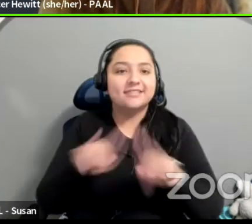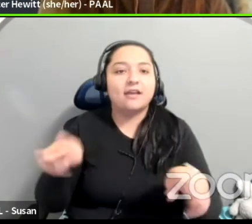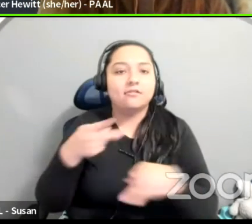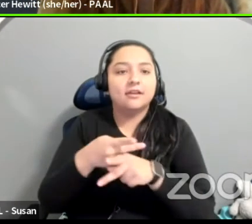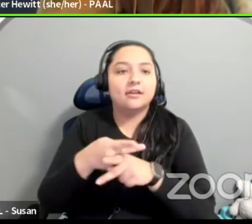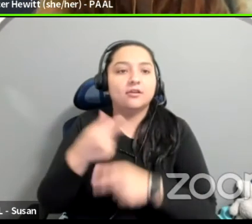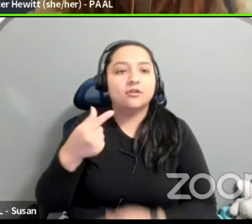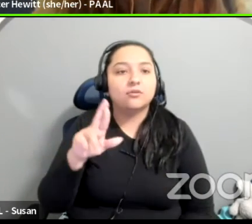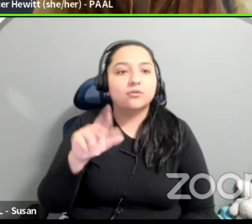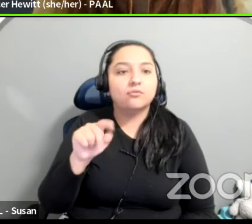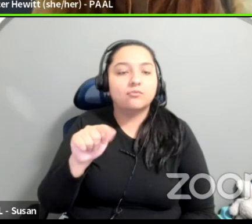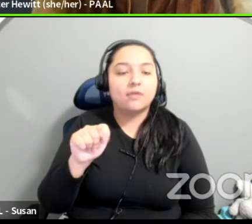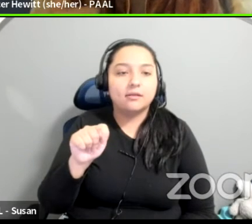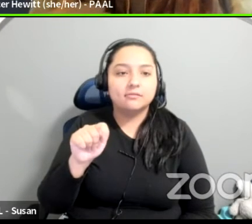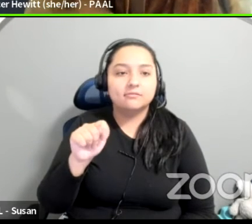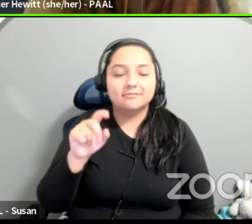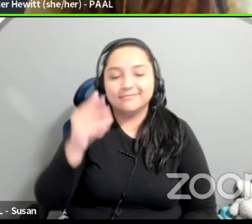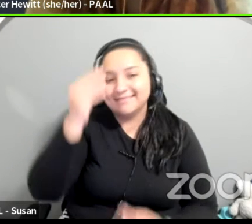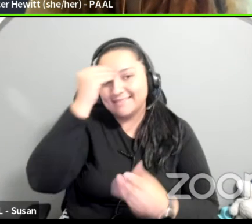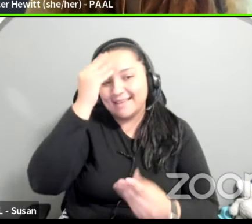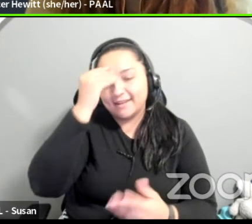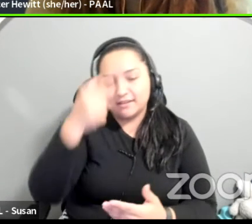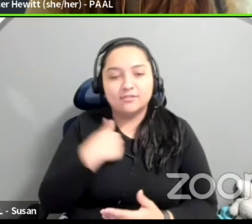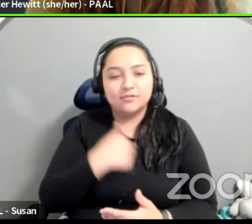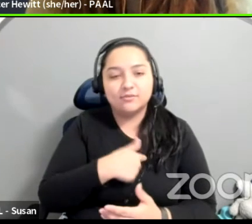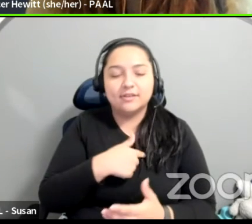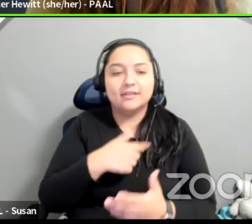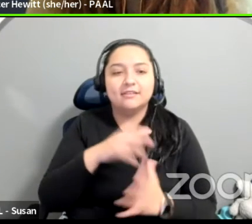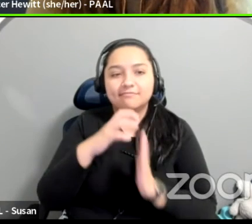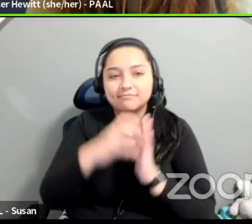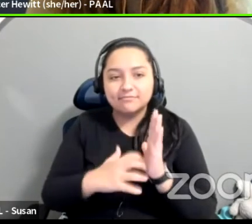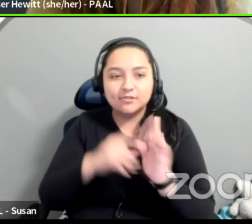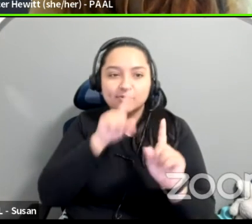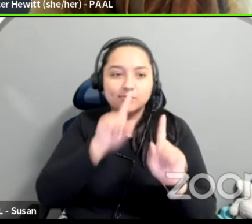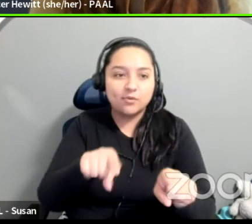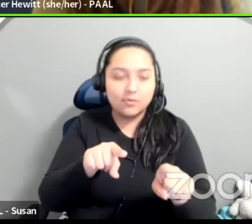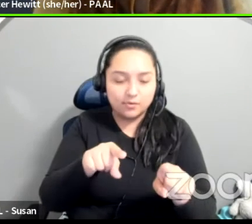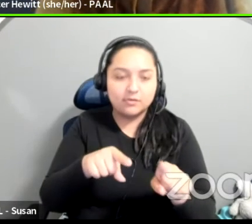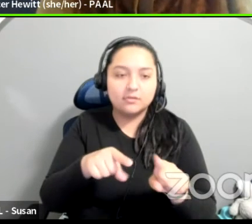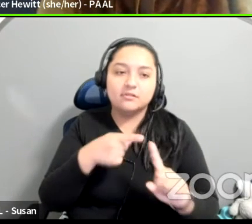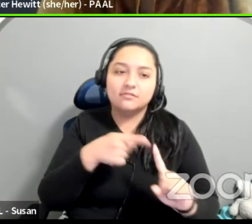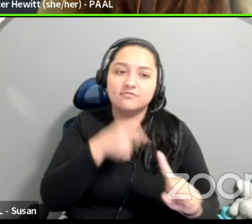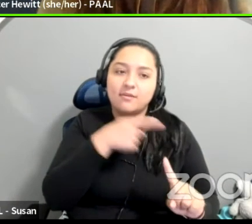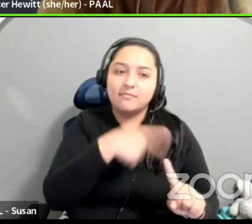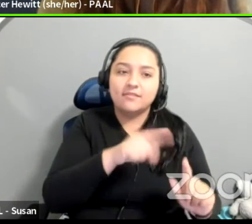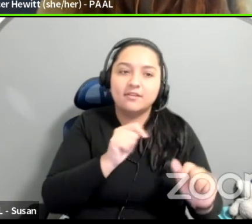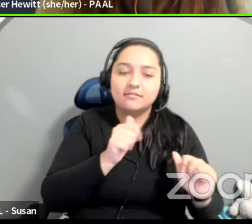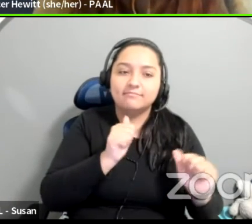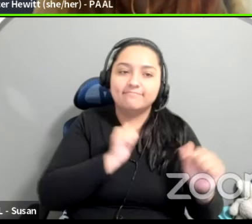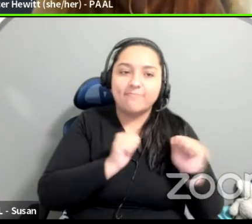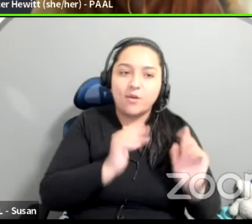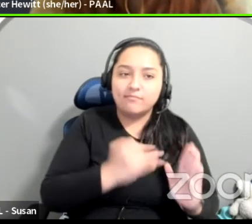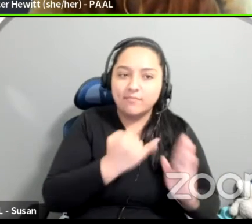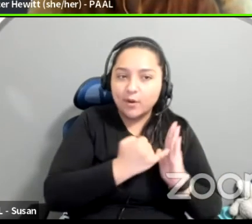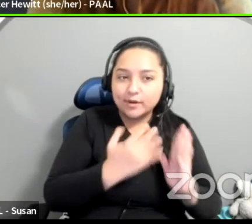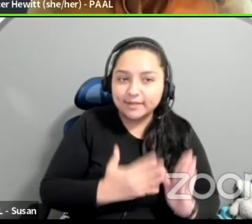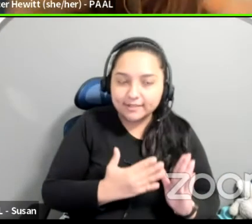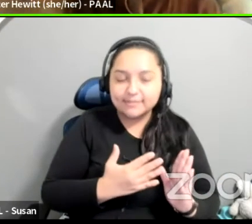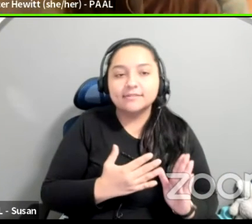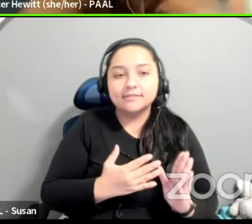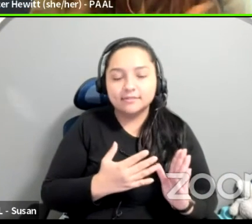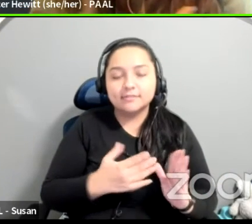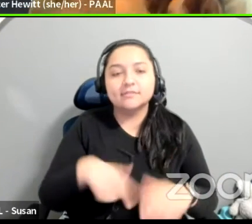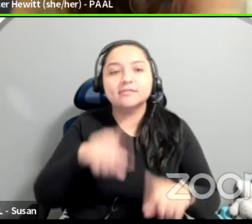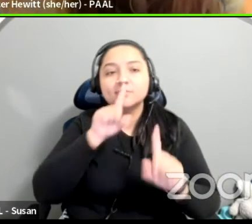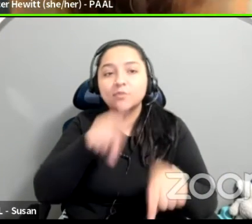a brief report on the application that artists made to our child care grants the very first year. And it has reports